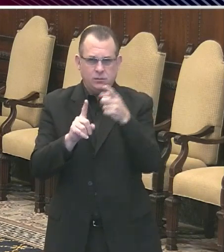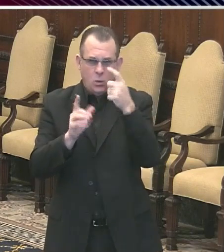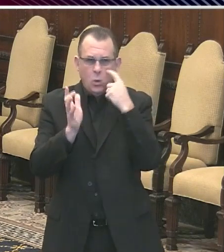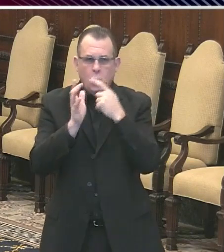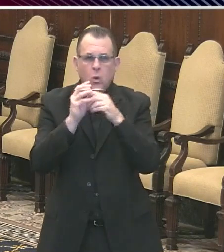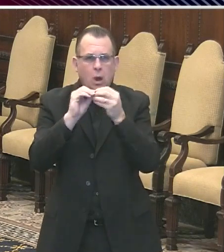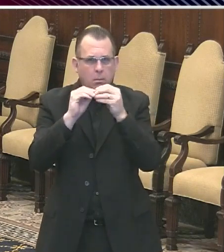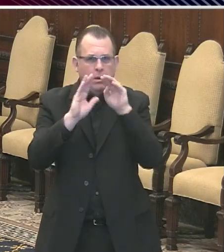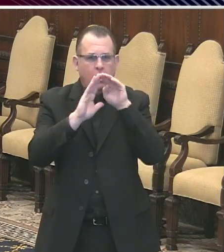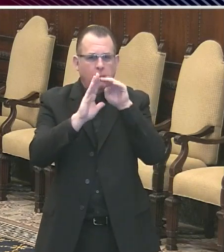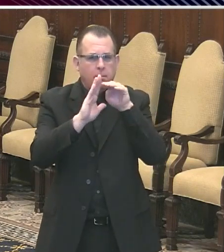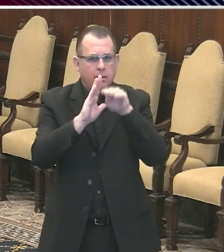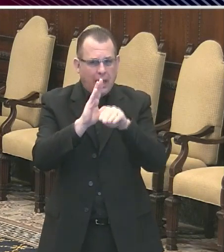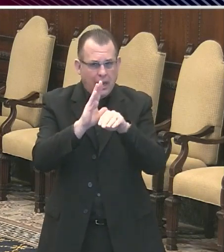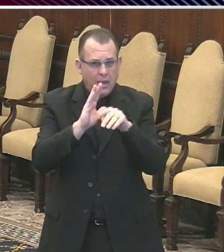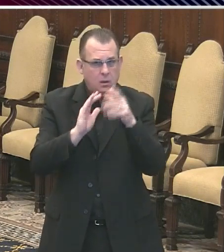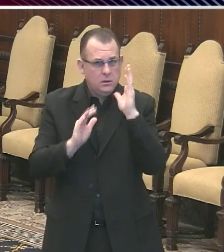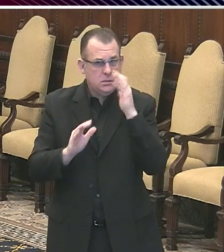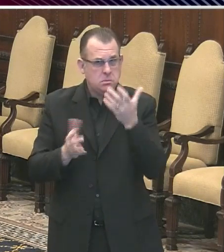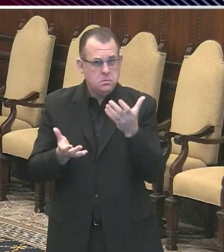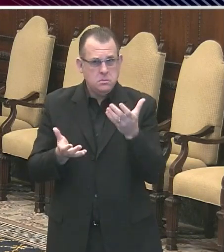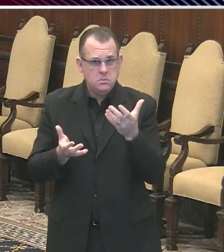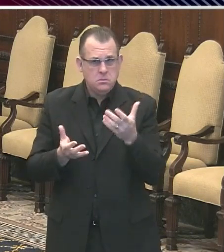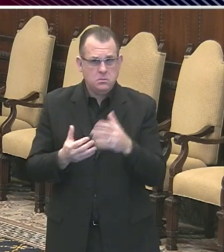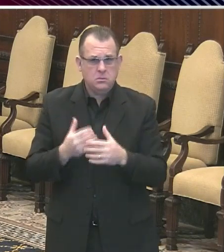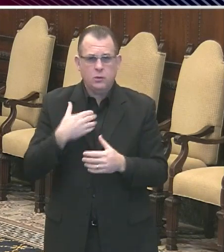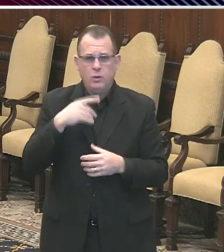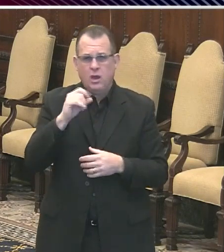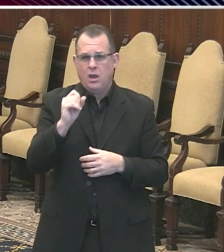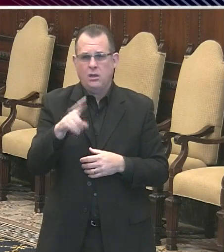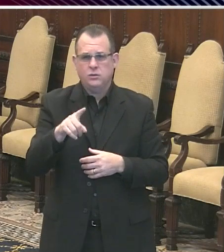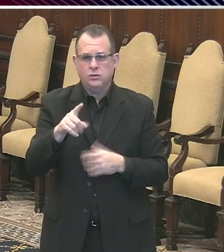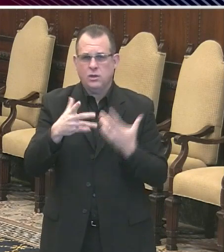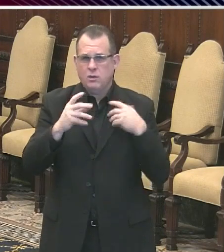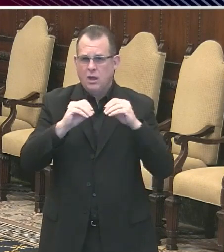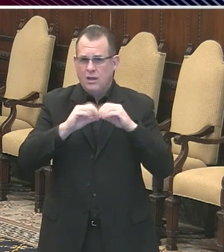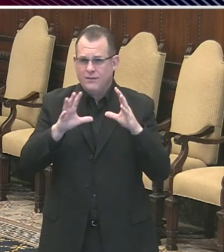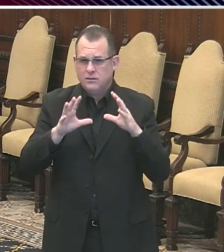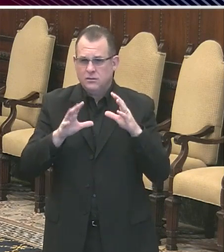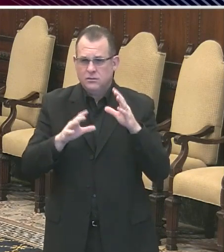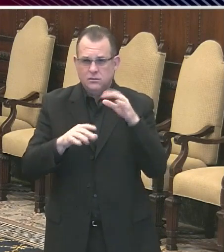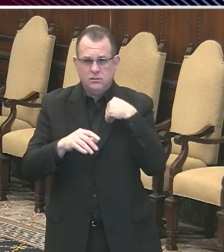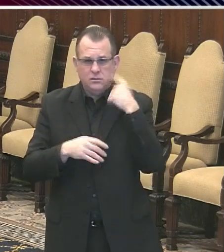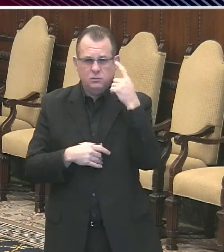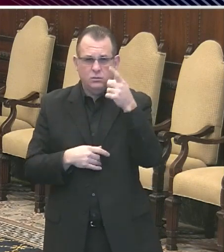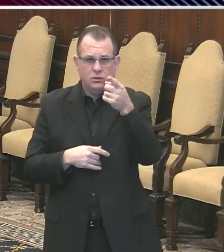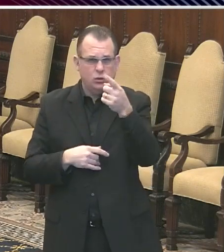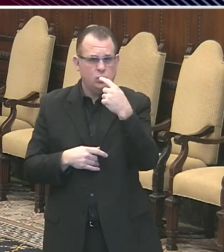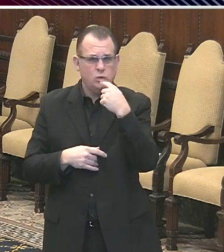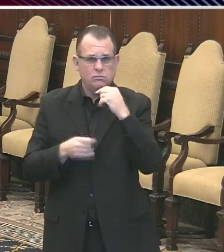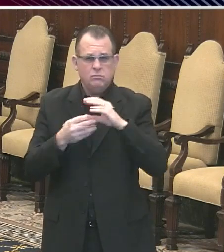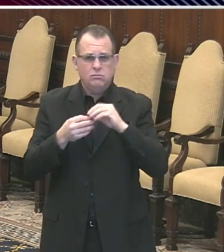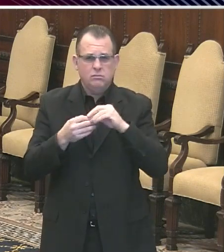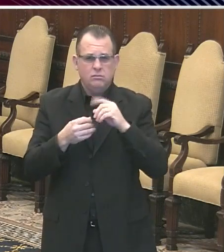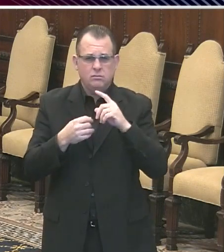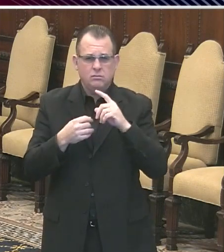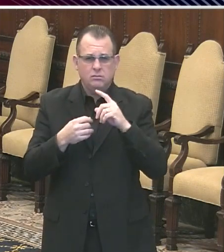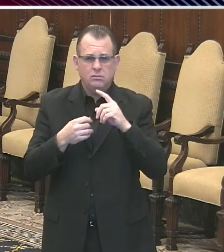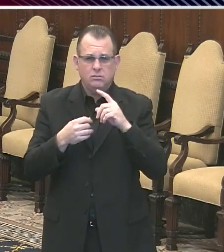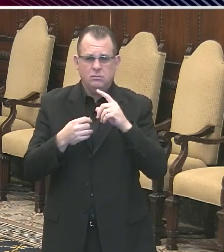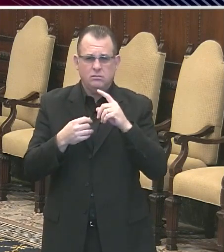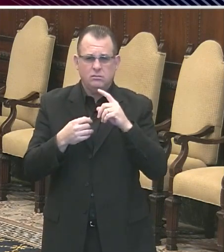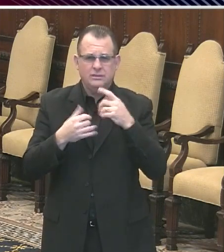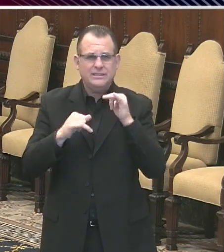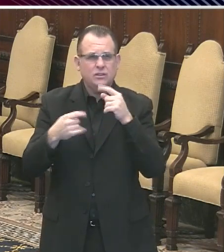What are you, I guess, are you still having trouble finding out what these cases